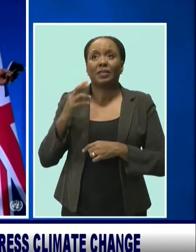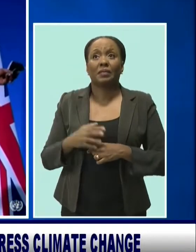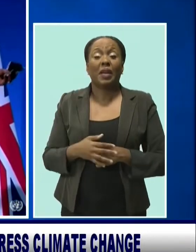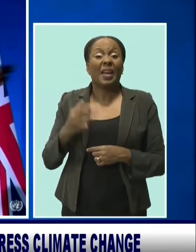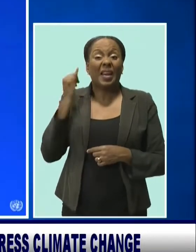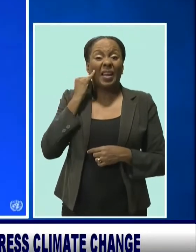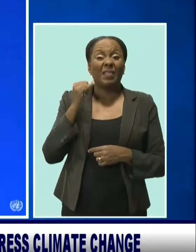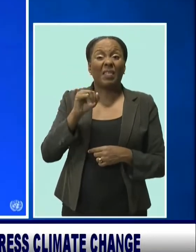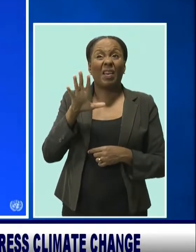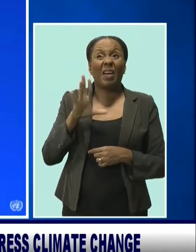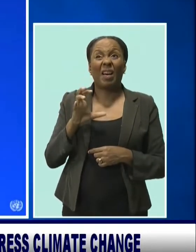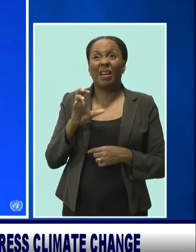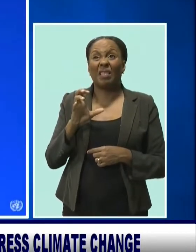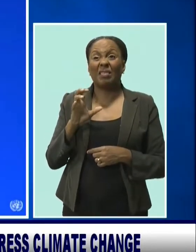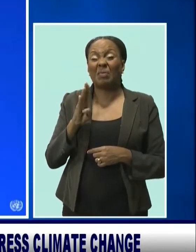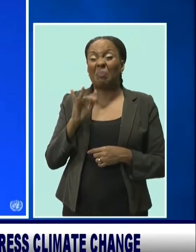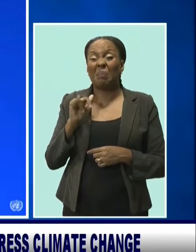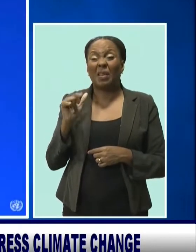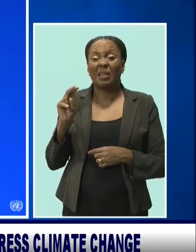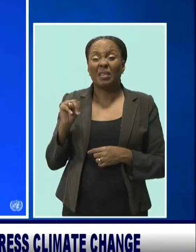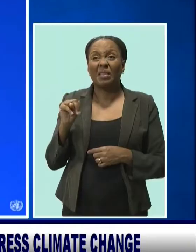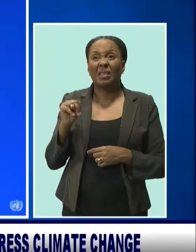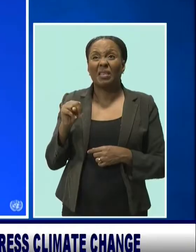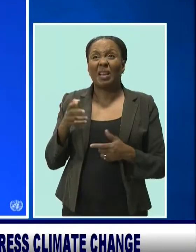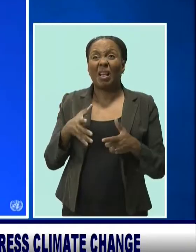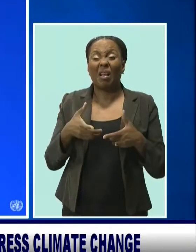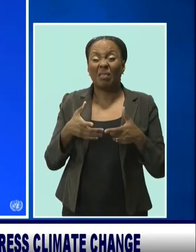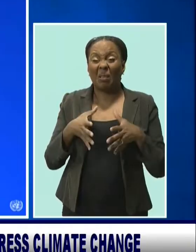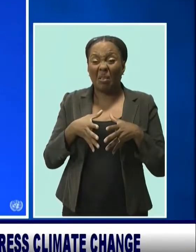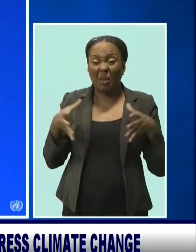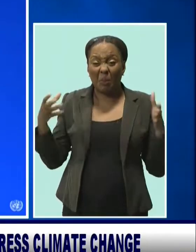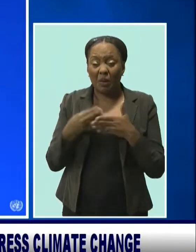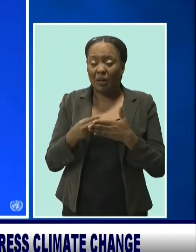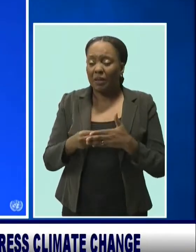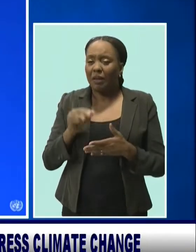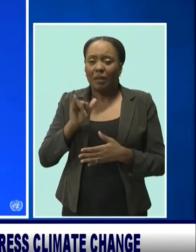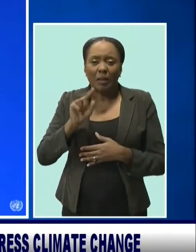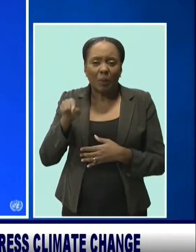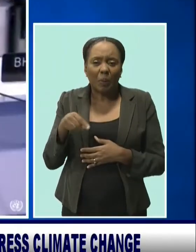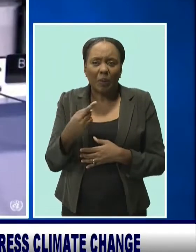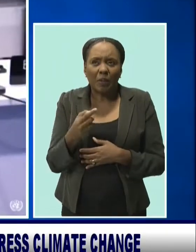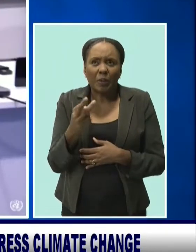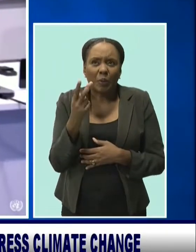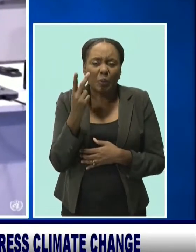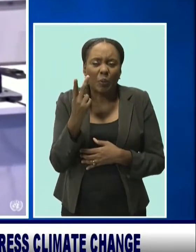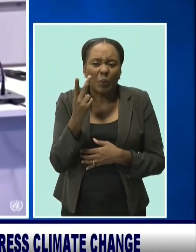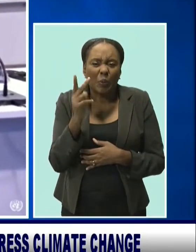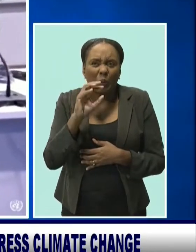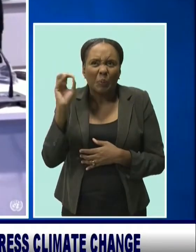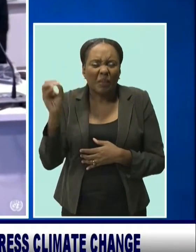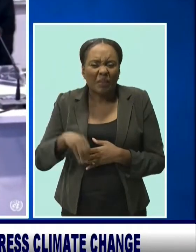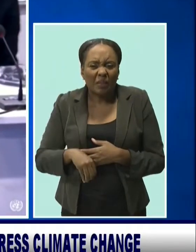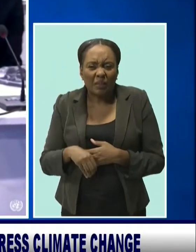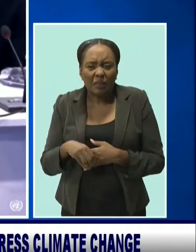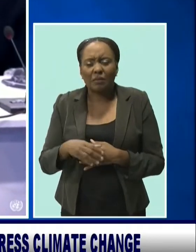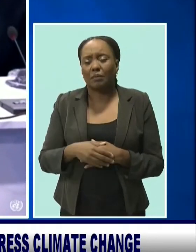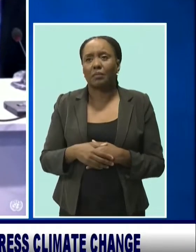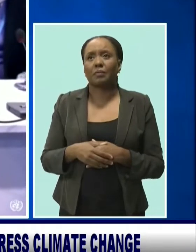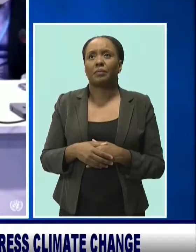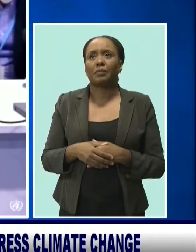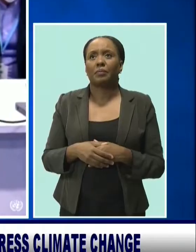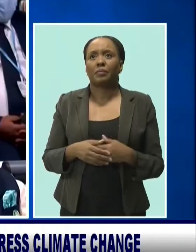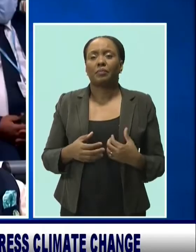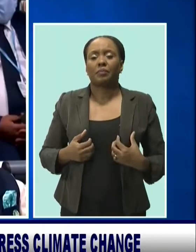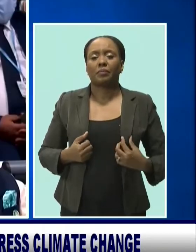you, guess what? It is just 2% of the $25 trillion. Stressing that leaders must